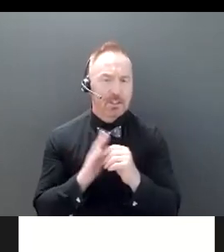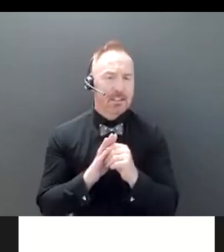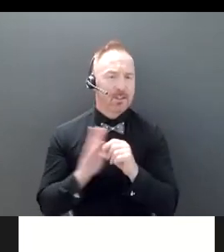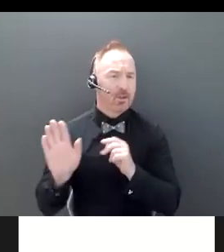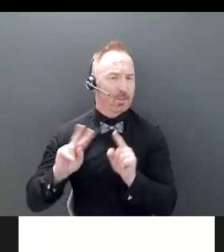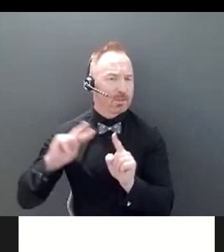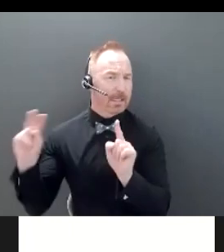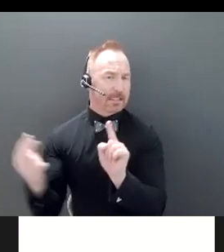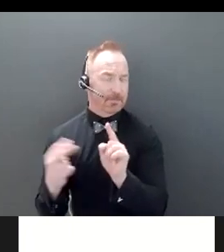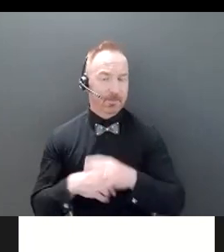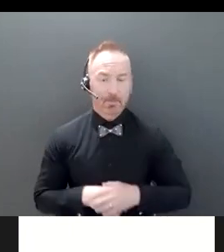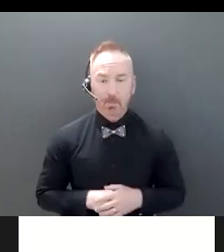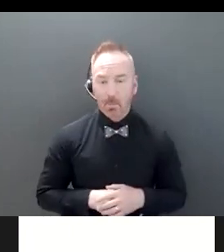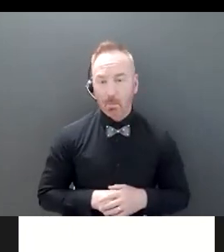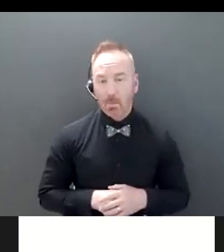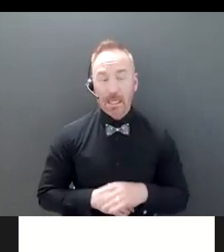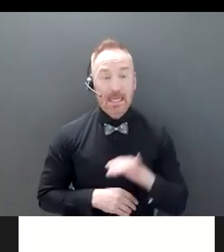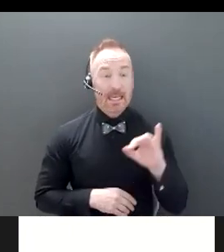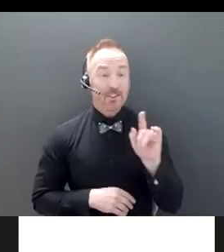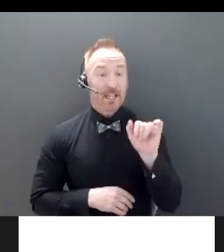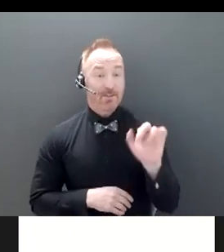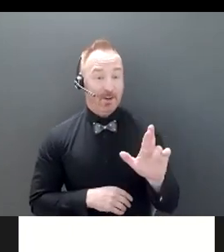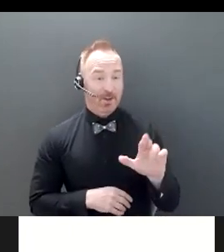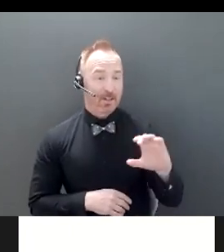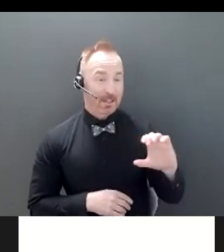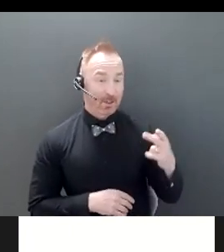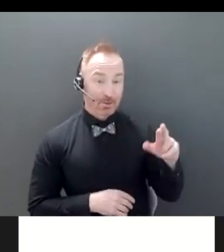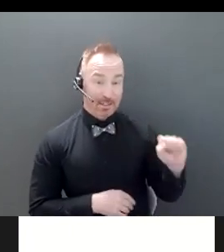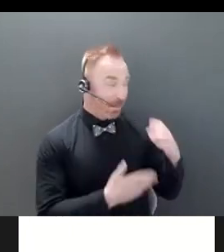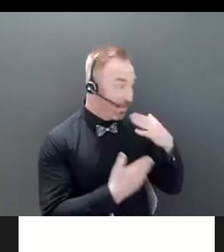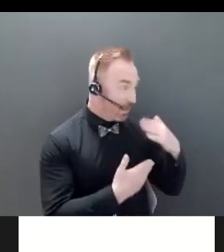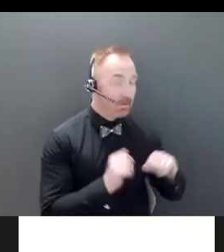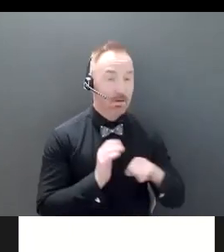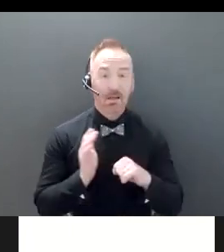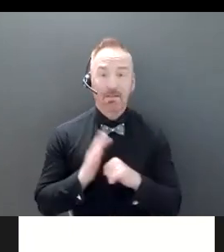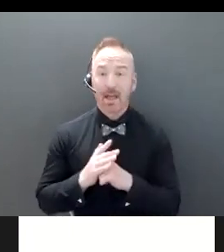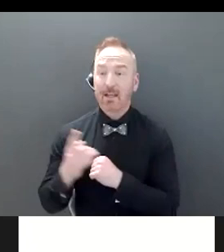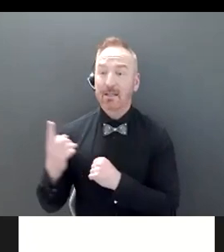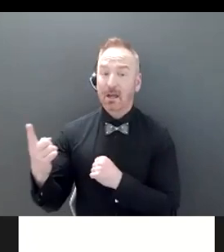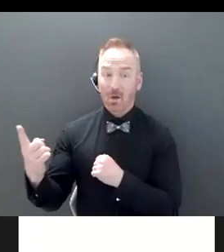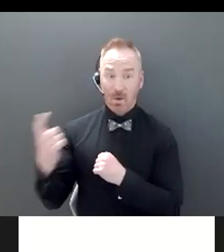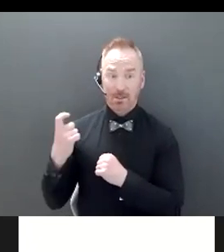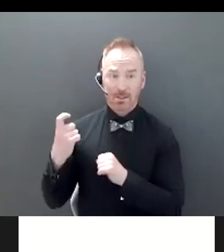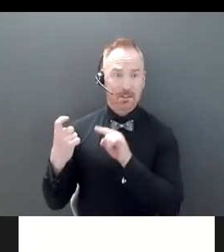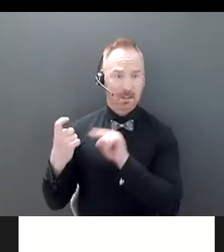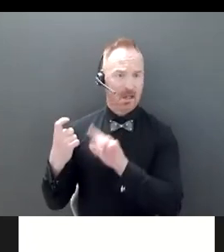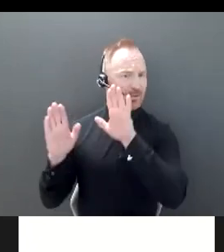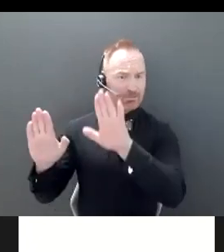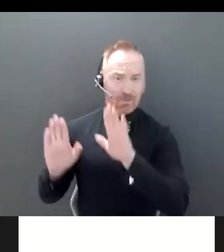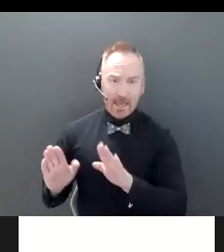Yeah, yeah. So thank you. Thank you, Chris. And that's a great question. And, and I think the the real